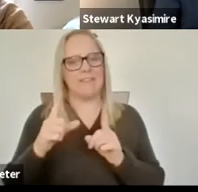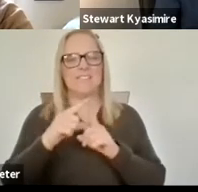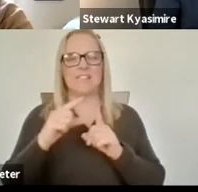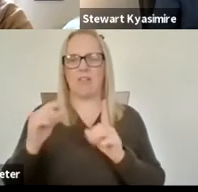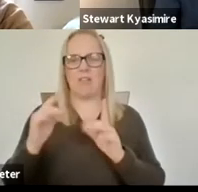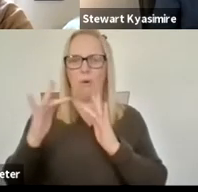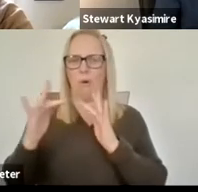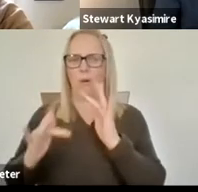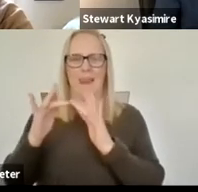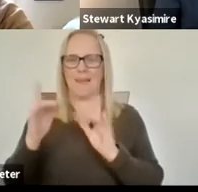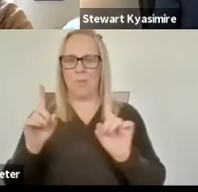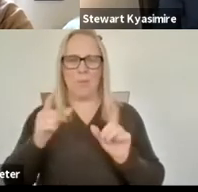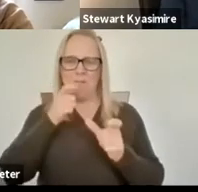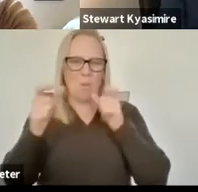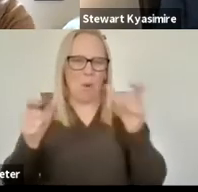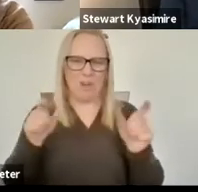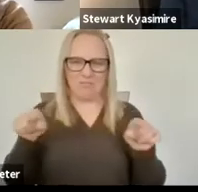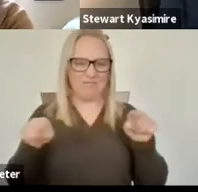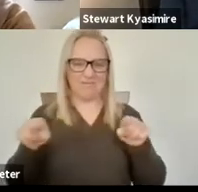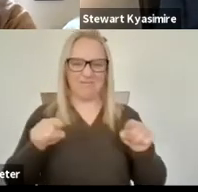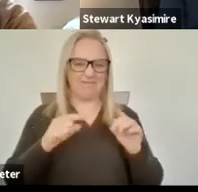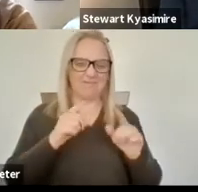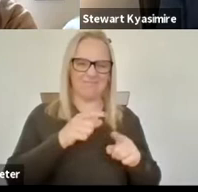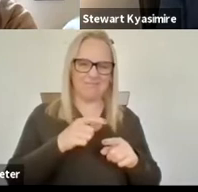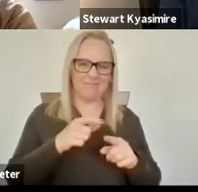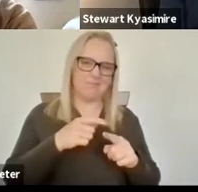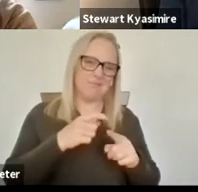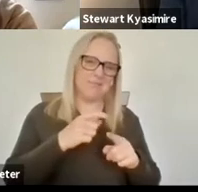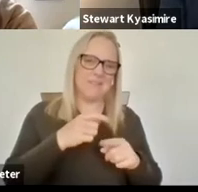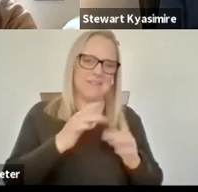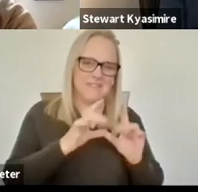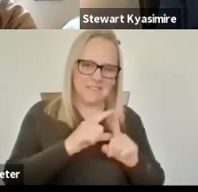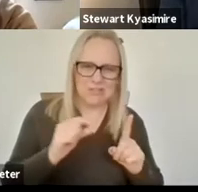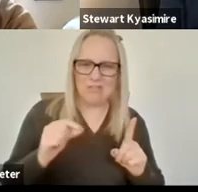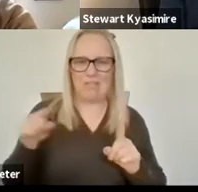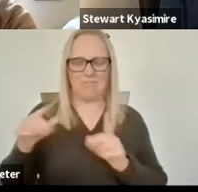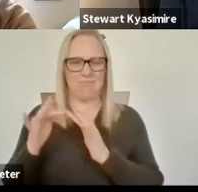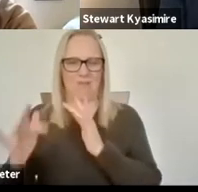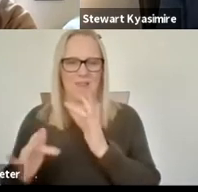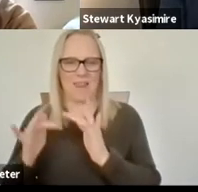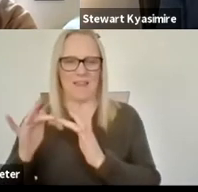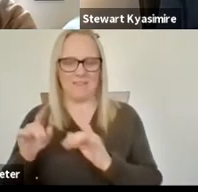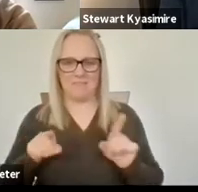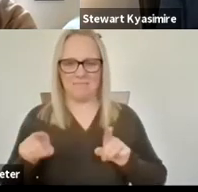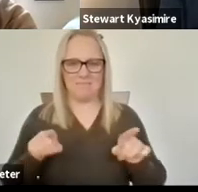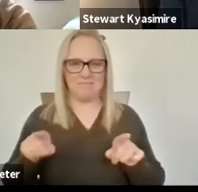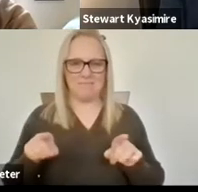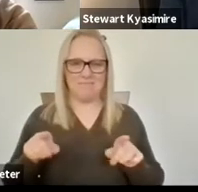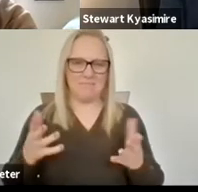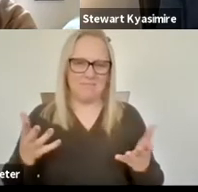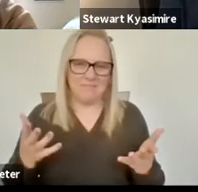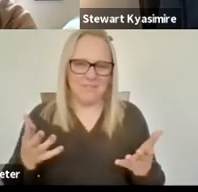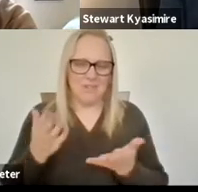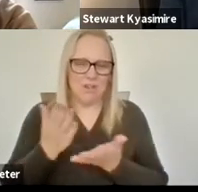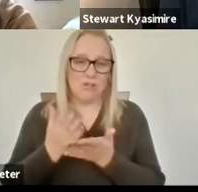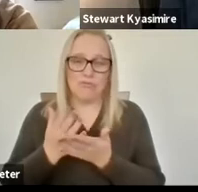or digital um is is is necessarily a kind of panacea to that you know it's not necessarily necessarily a kind of demo democratizing kind of um influence